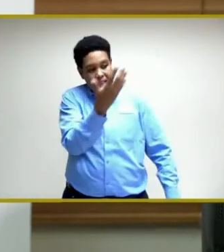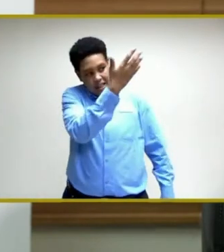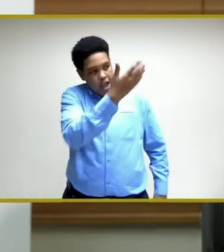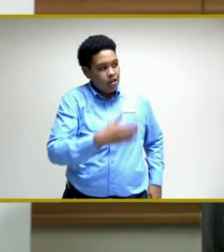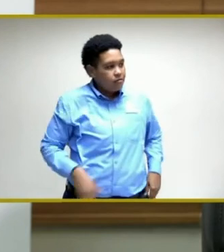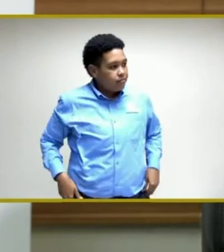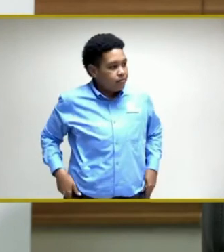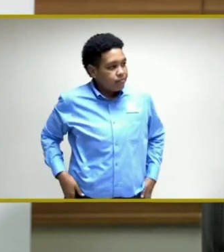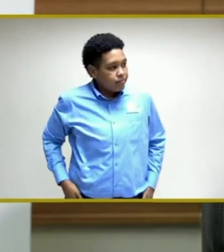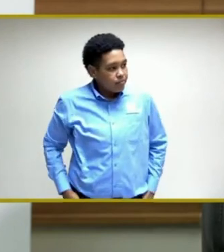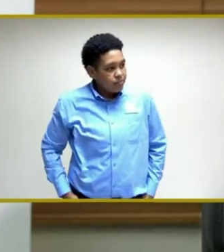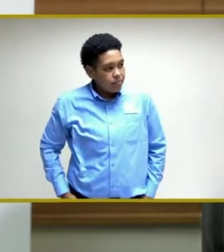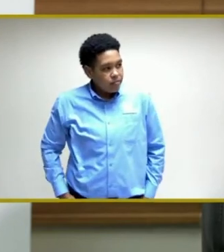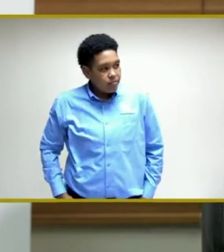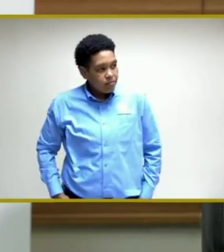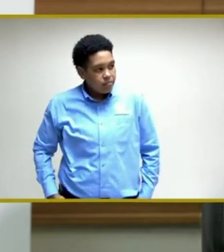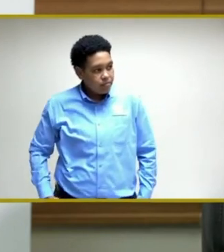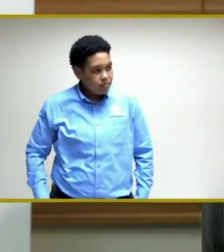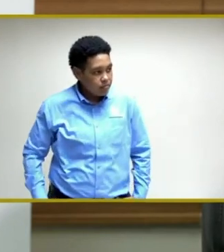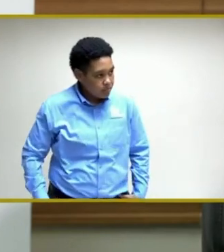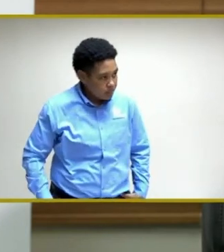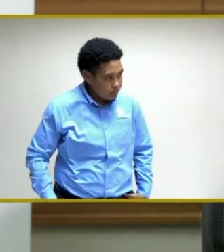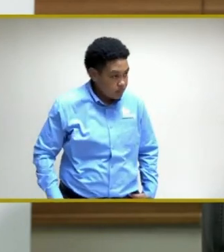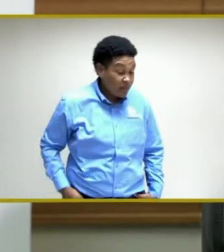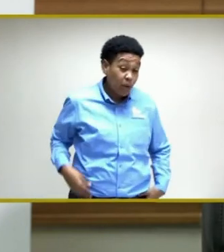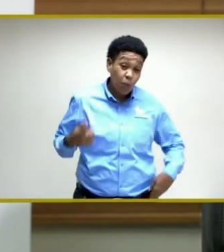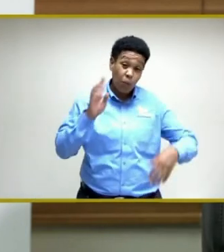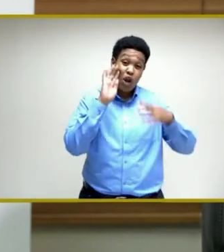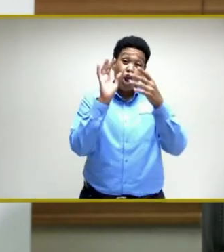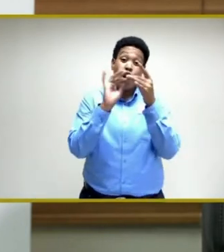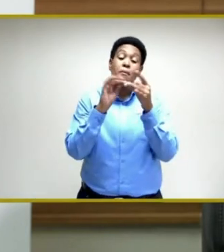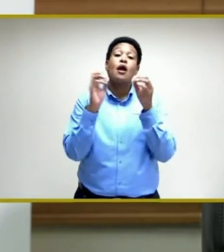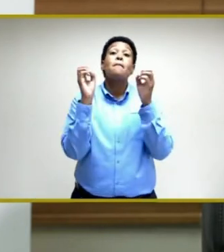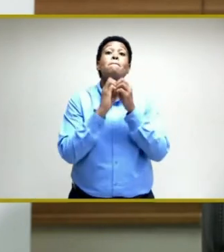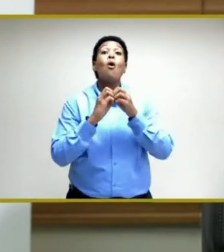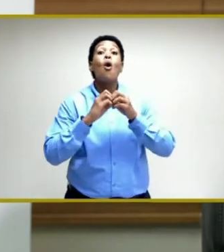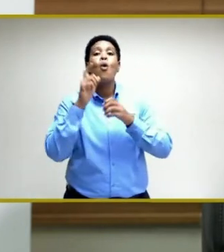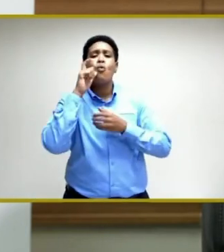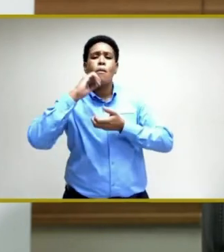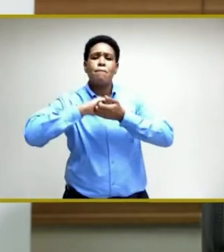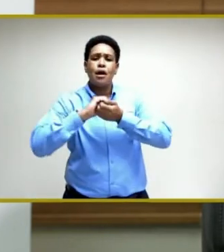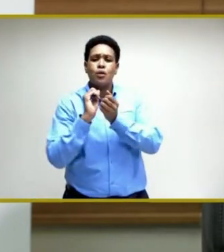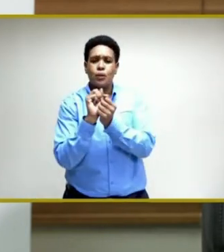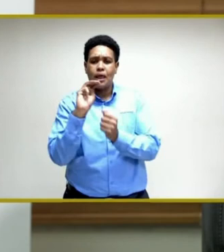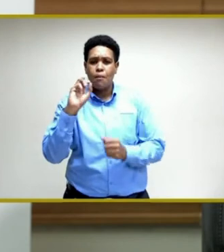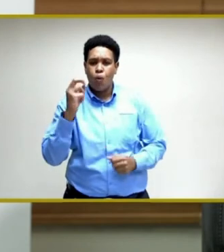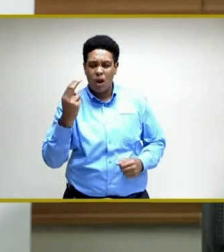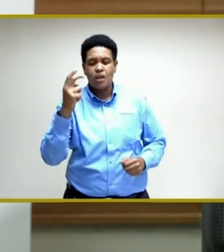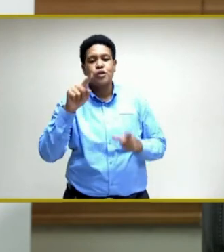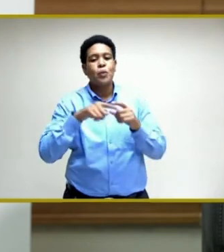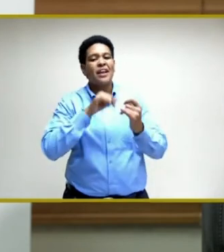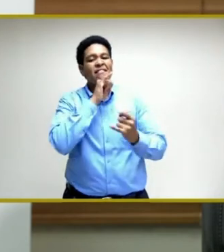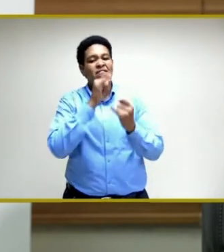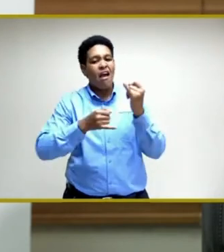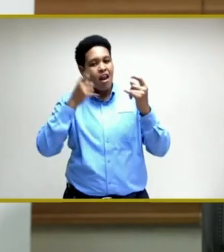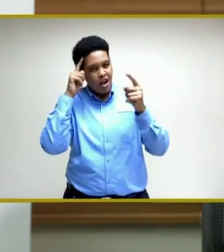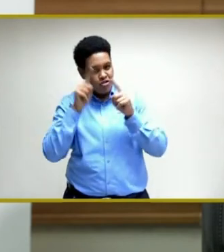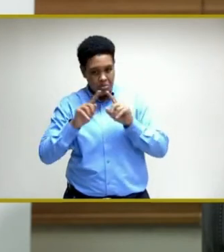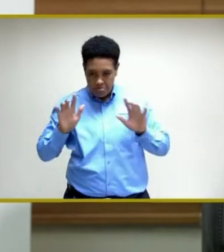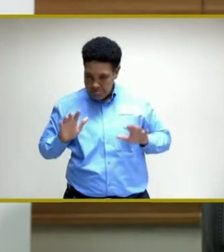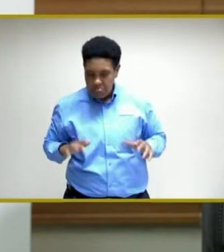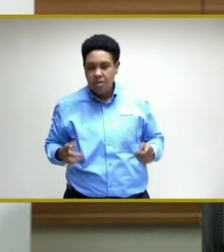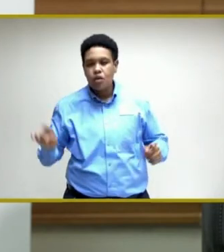We will comment more on those that we are partnering with when we finalize the agreements. And those are likely to be more